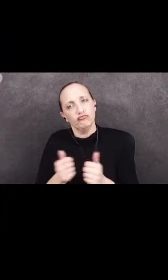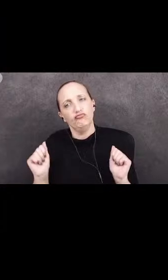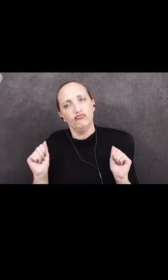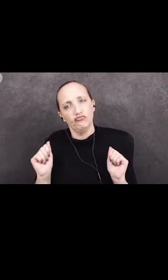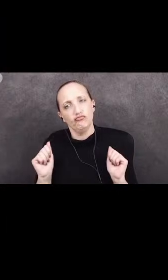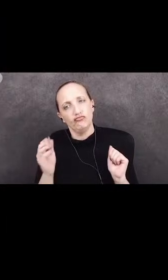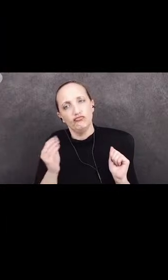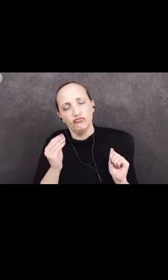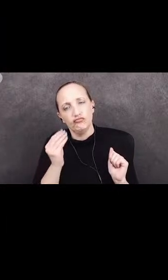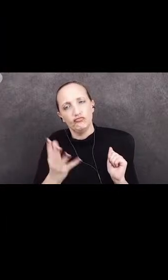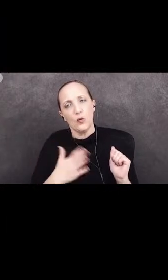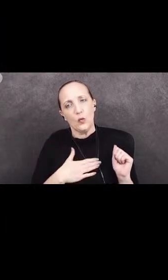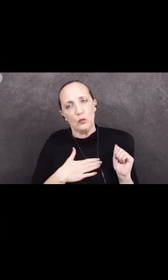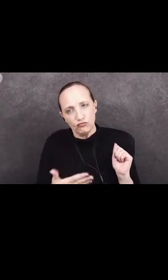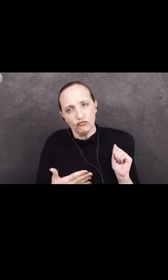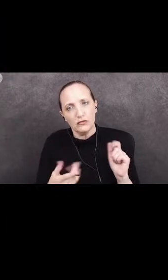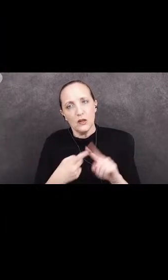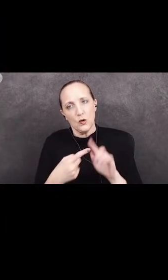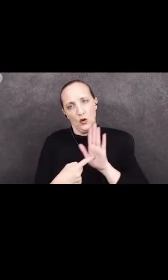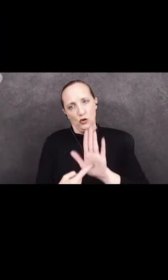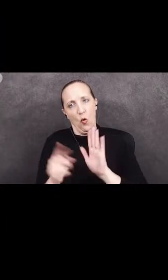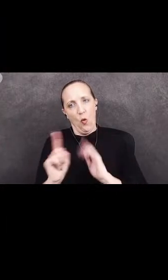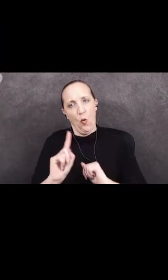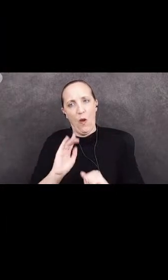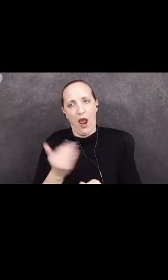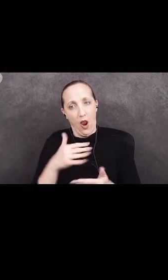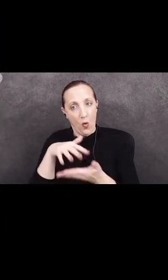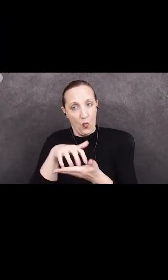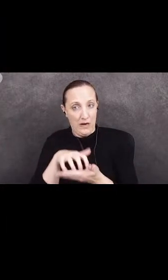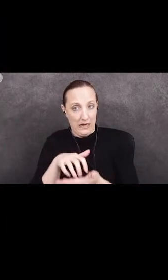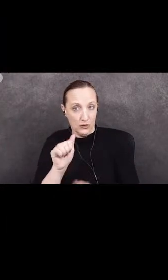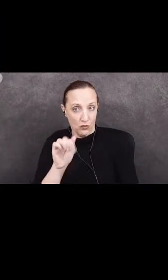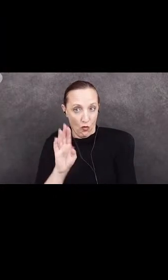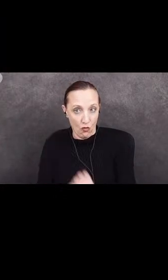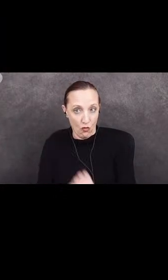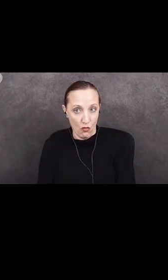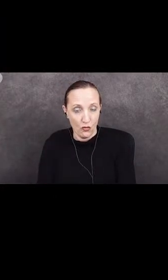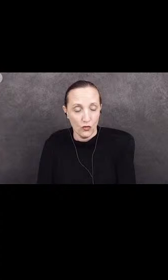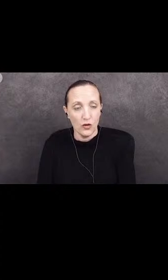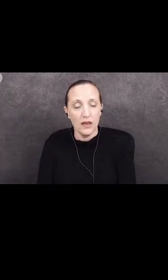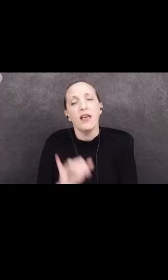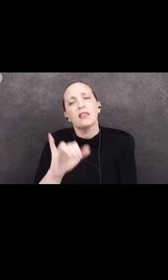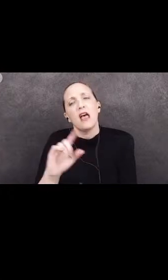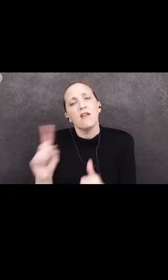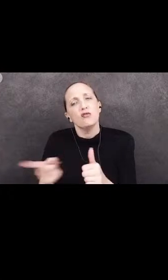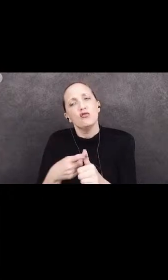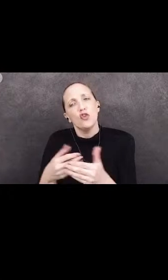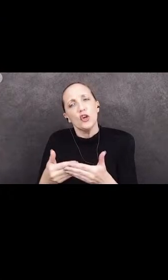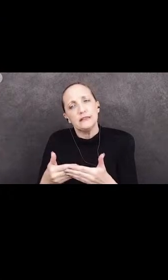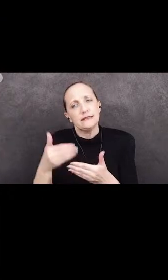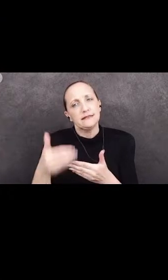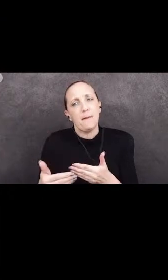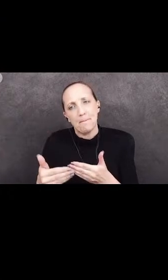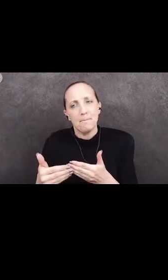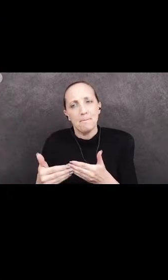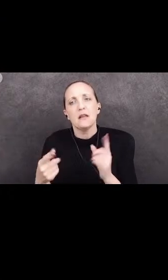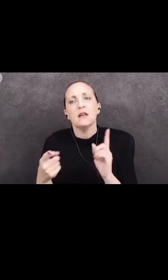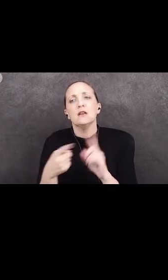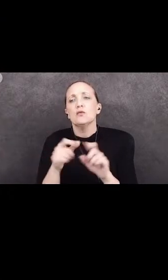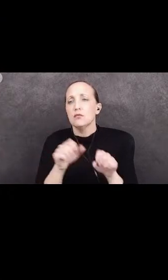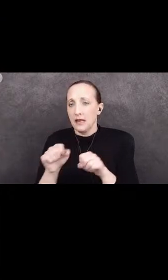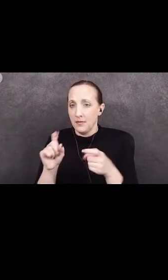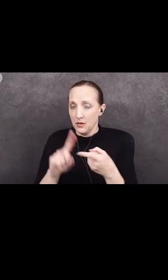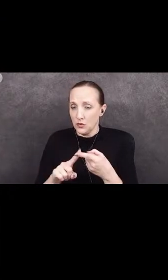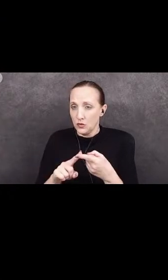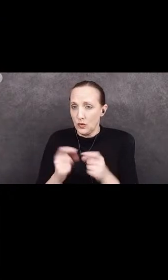to where our weaknesses are, is the first step in being able to